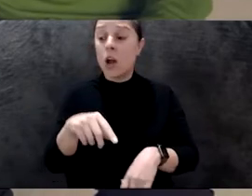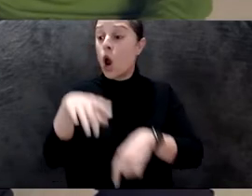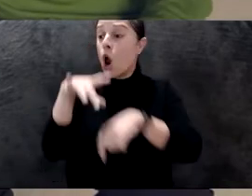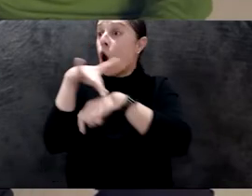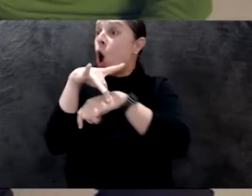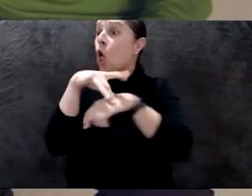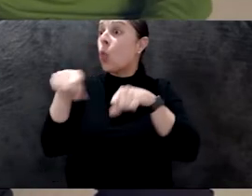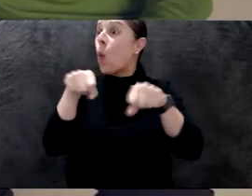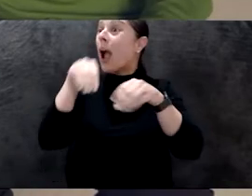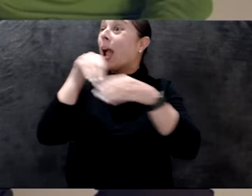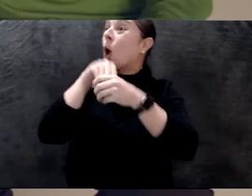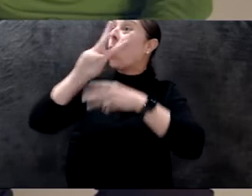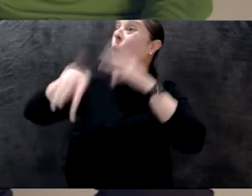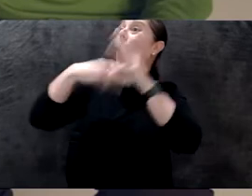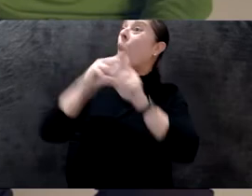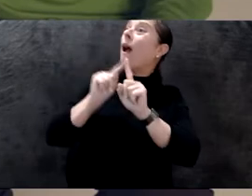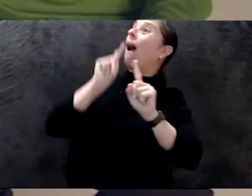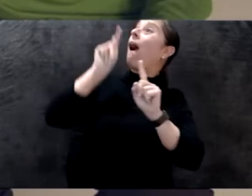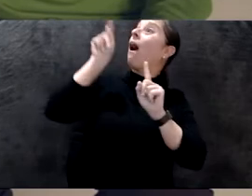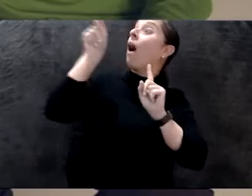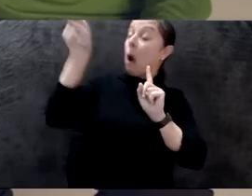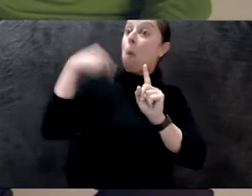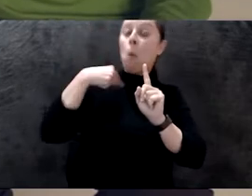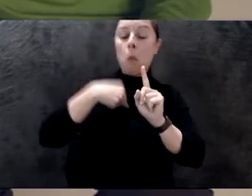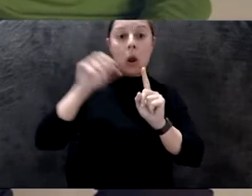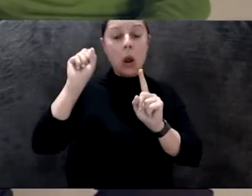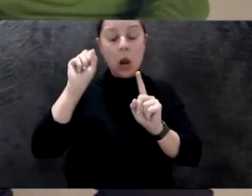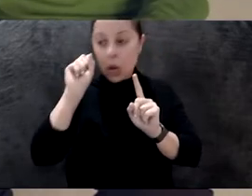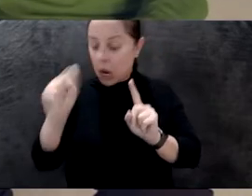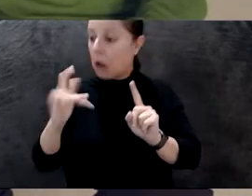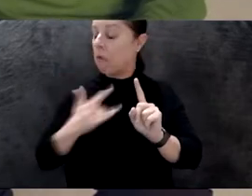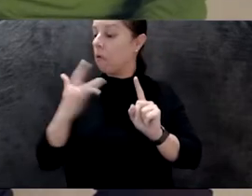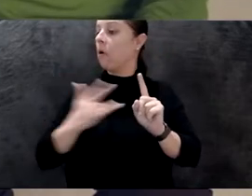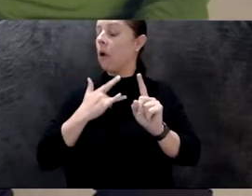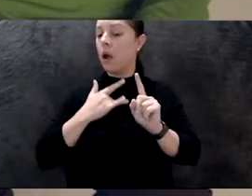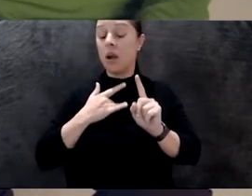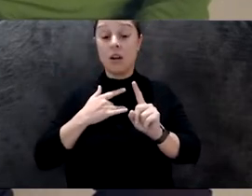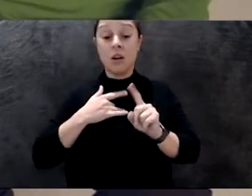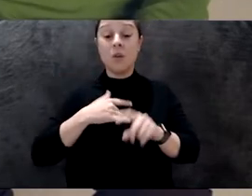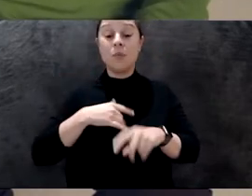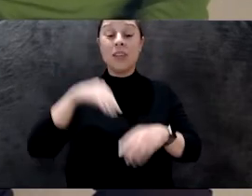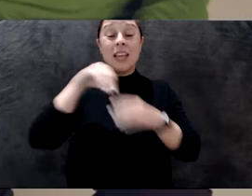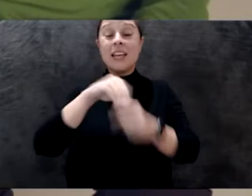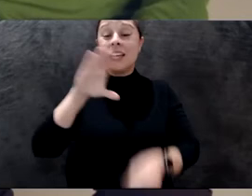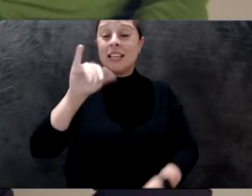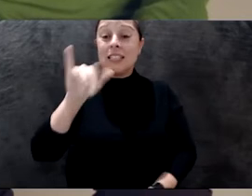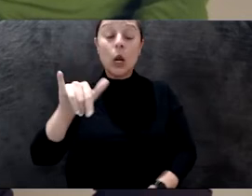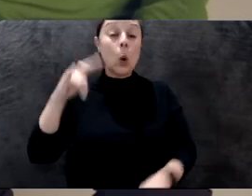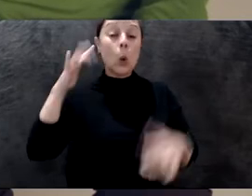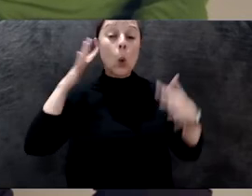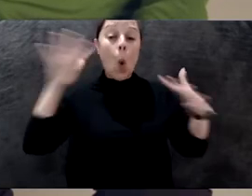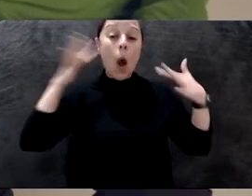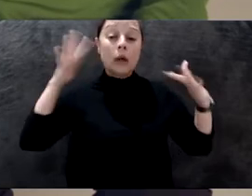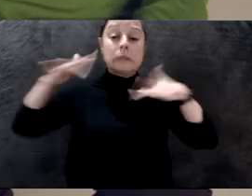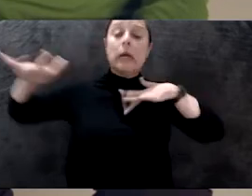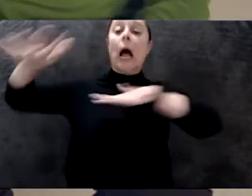know that spiders communicate through vibration. I mean, noise pollution in the city for spiders, for their ability to communicate one to each other, is